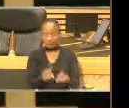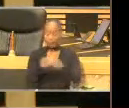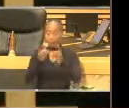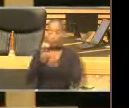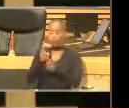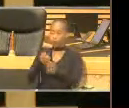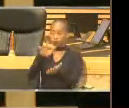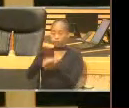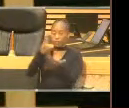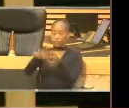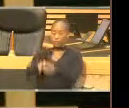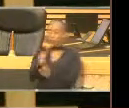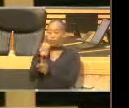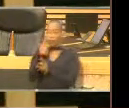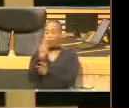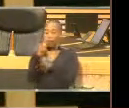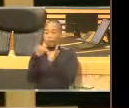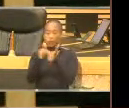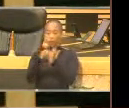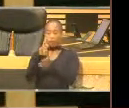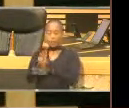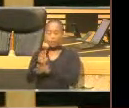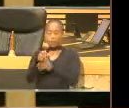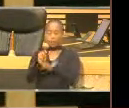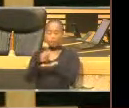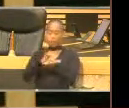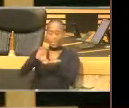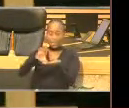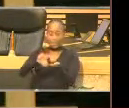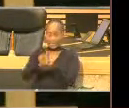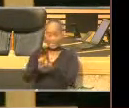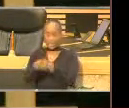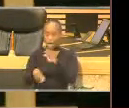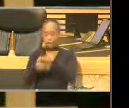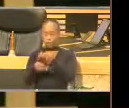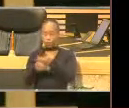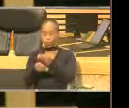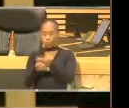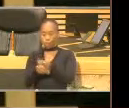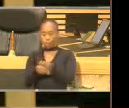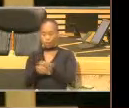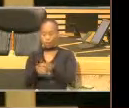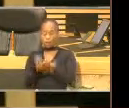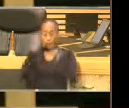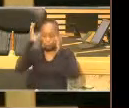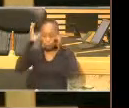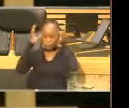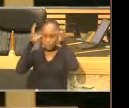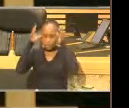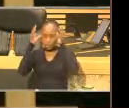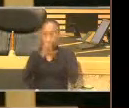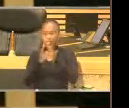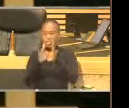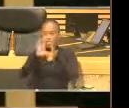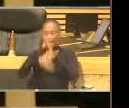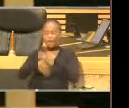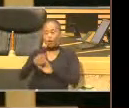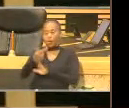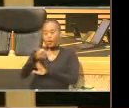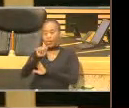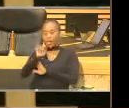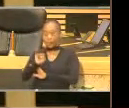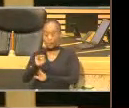$12 million rent funding towards additional gas concept design technical studies and